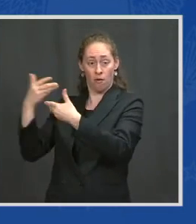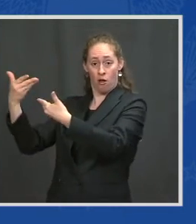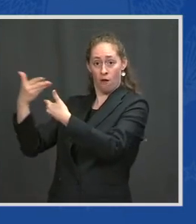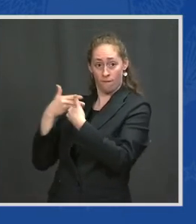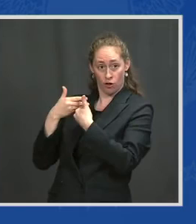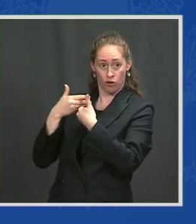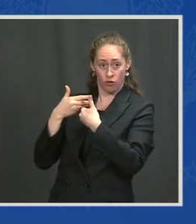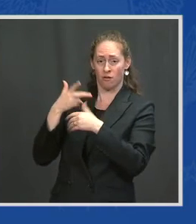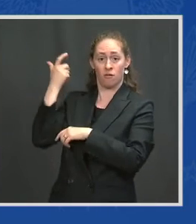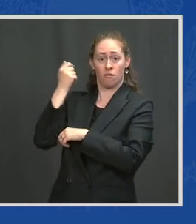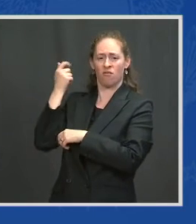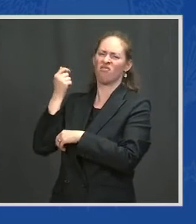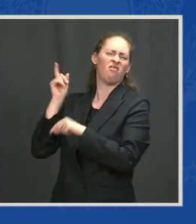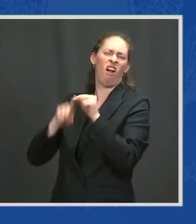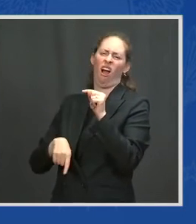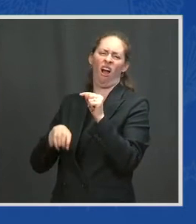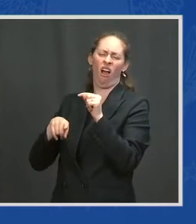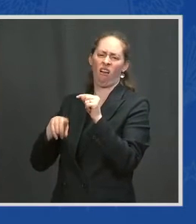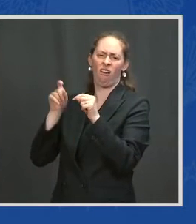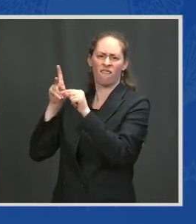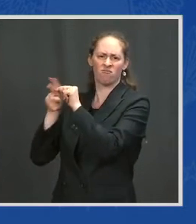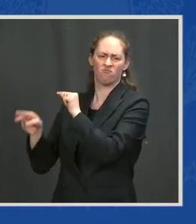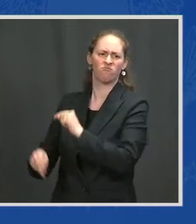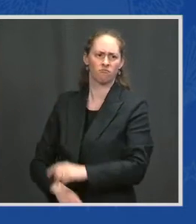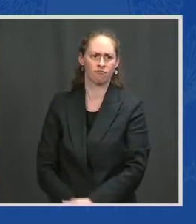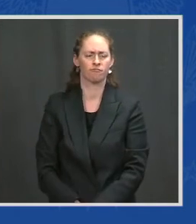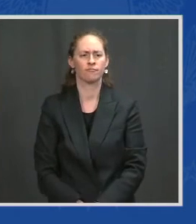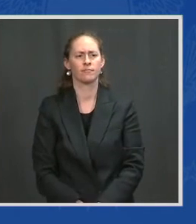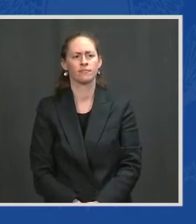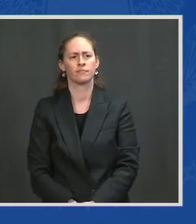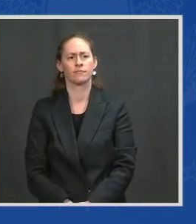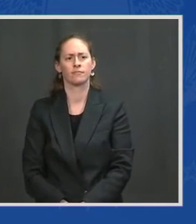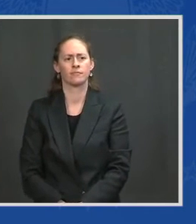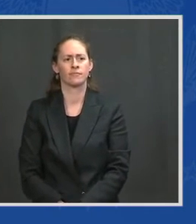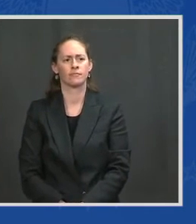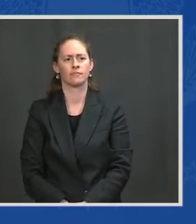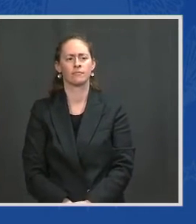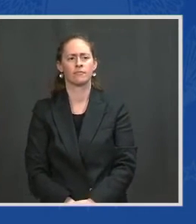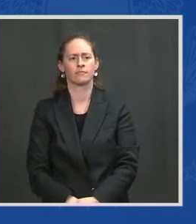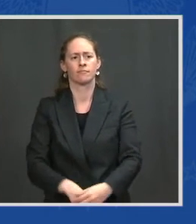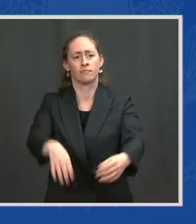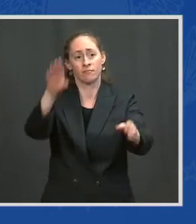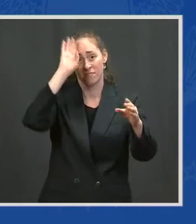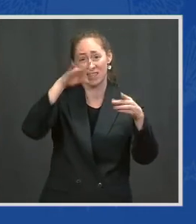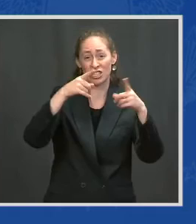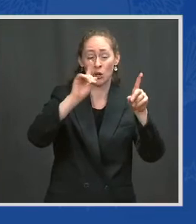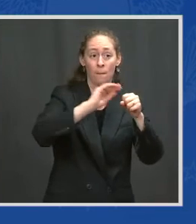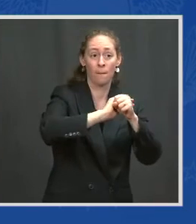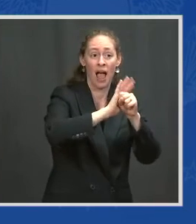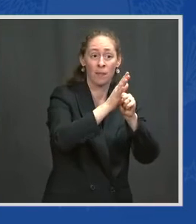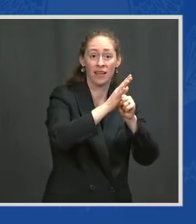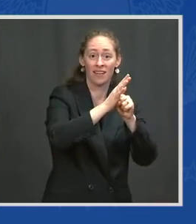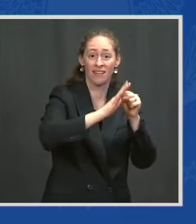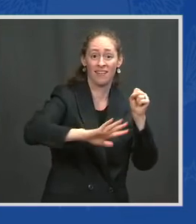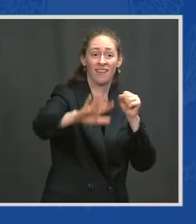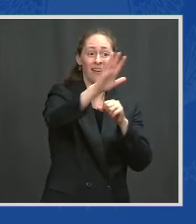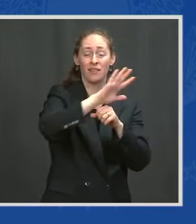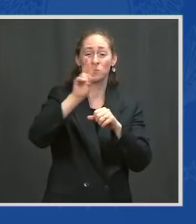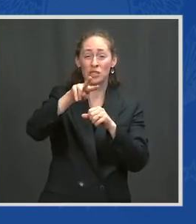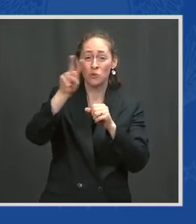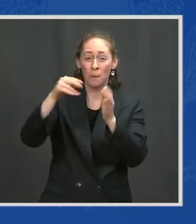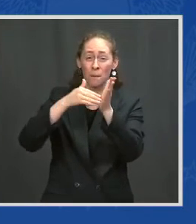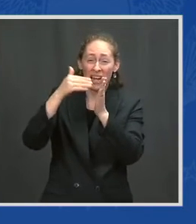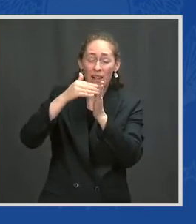lost their jobs in this pandemic through no fault of their own. They lost their jobs to a virus